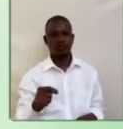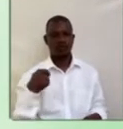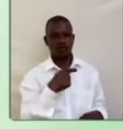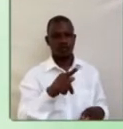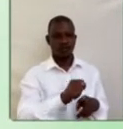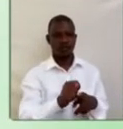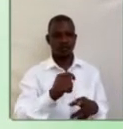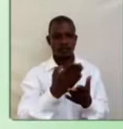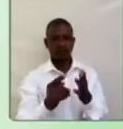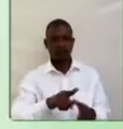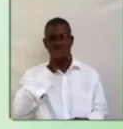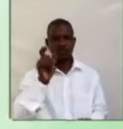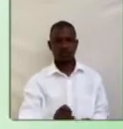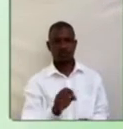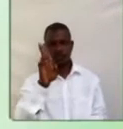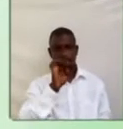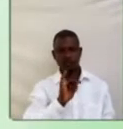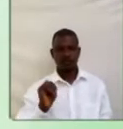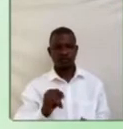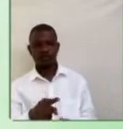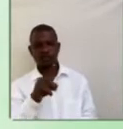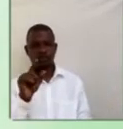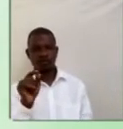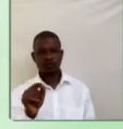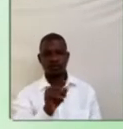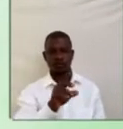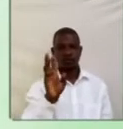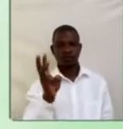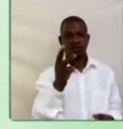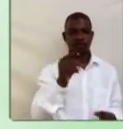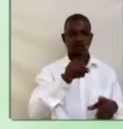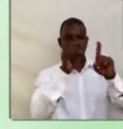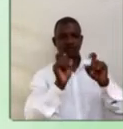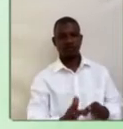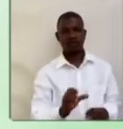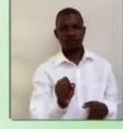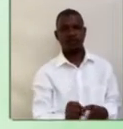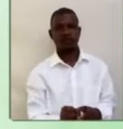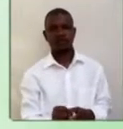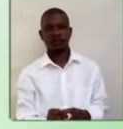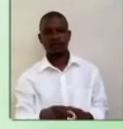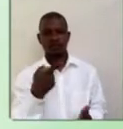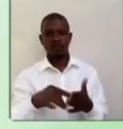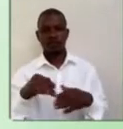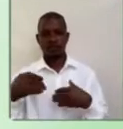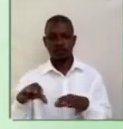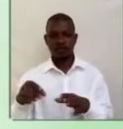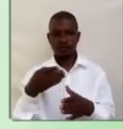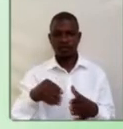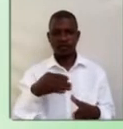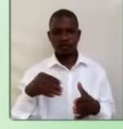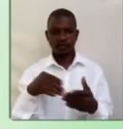treated some questions using 2016 examination. What else did we learn?